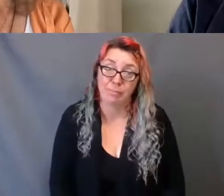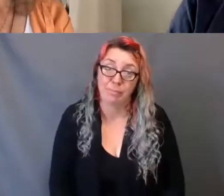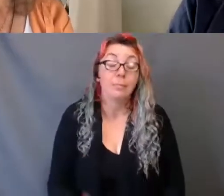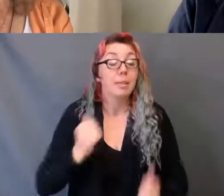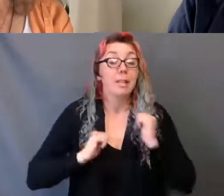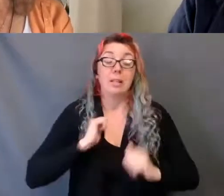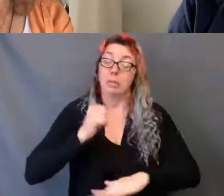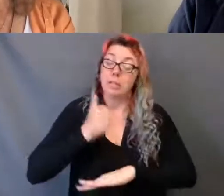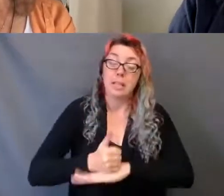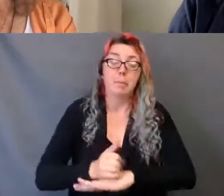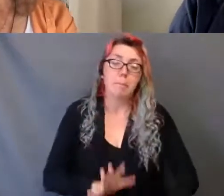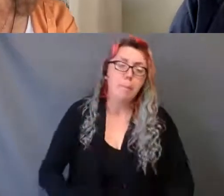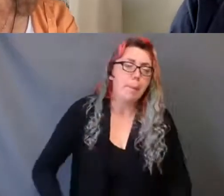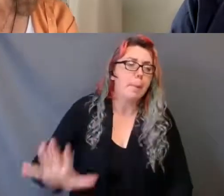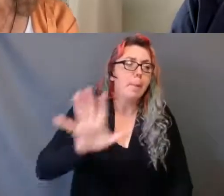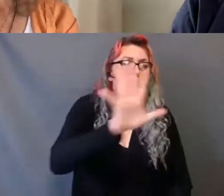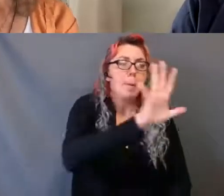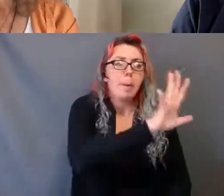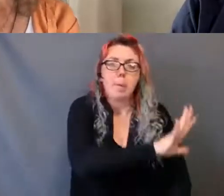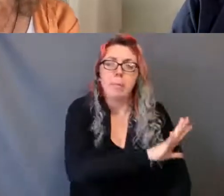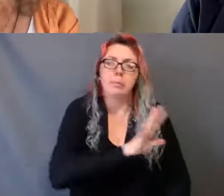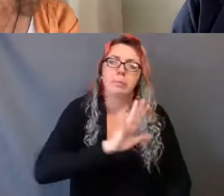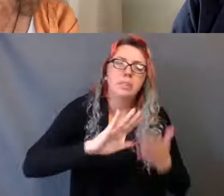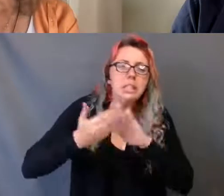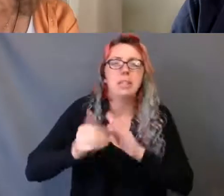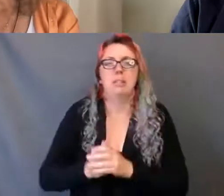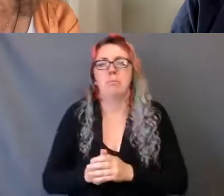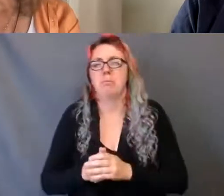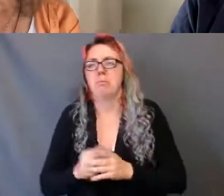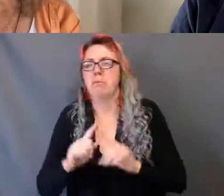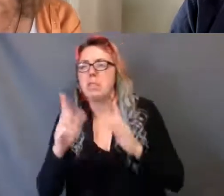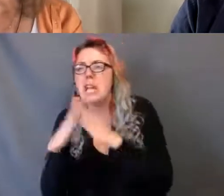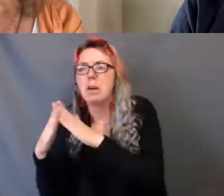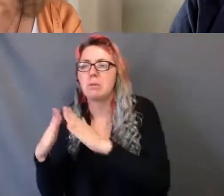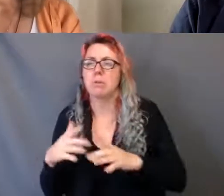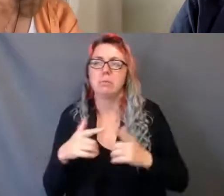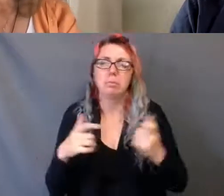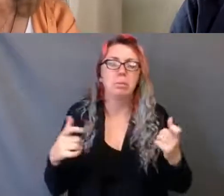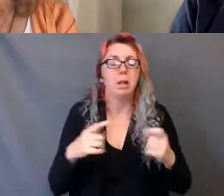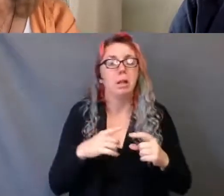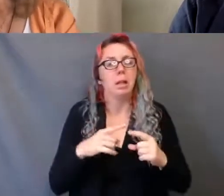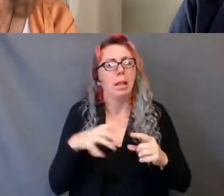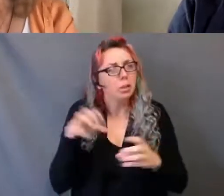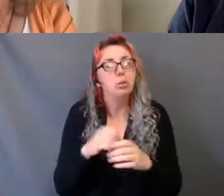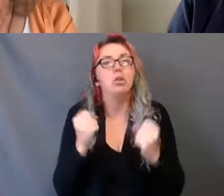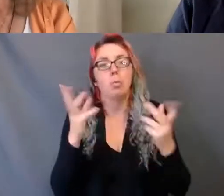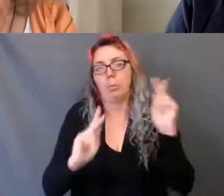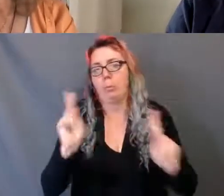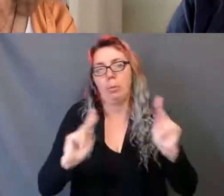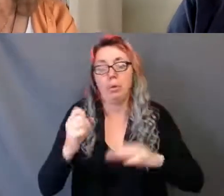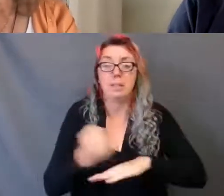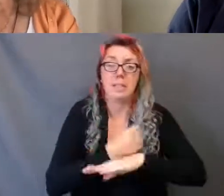But theatre exists in a liminal space, somewhere between audience and actors, playwrights and directors, stage managers